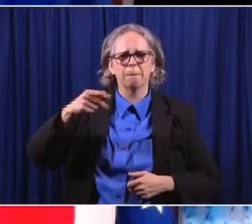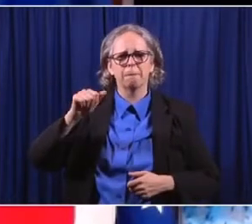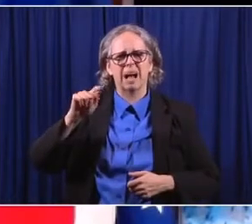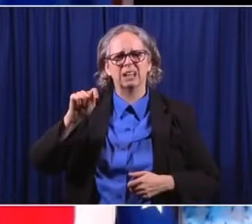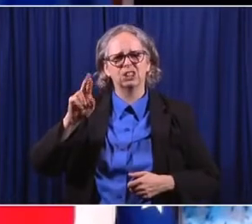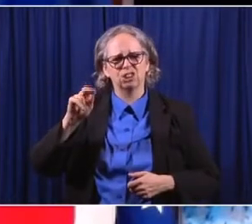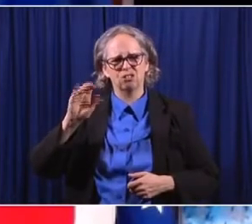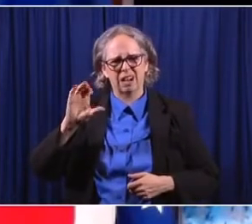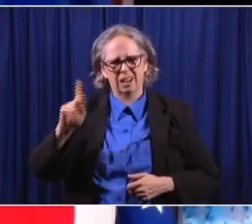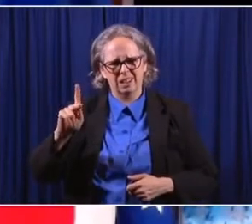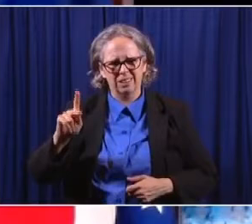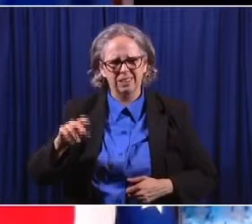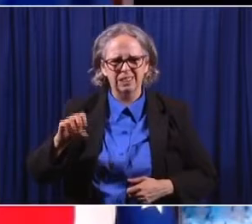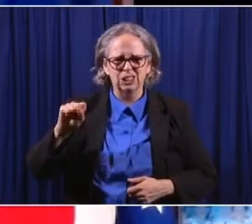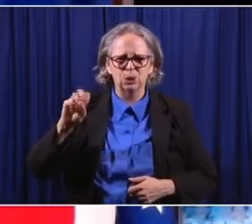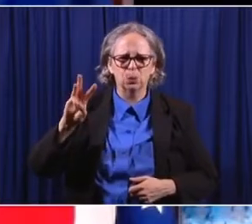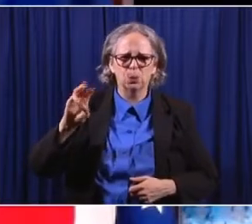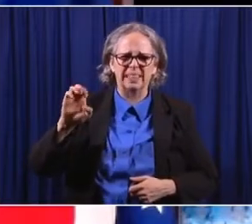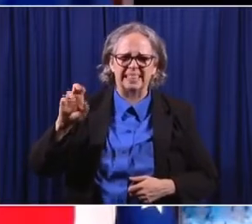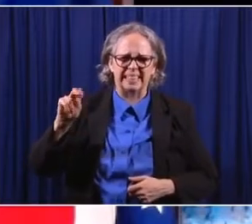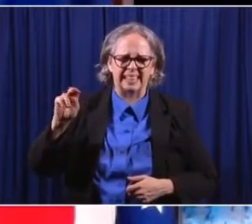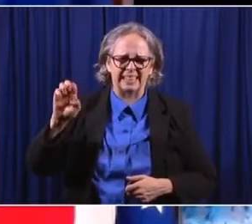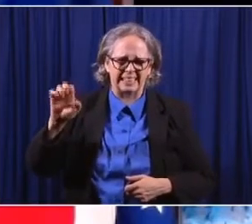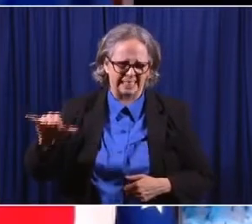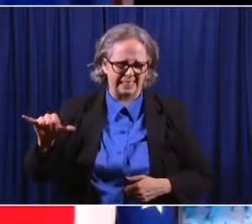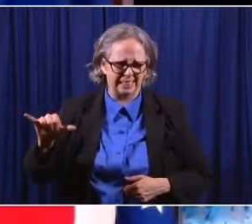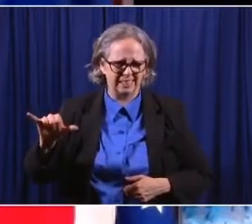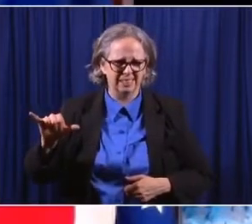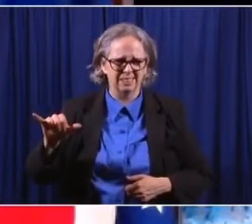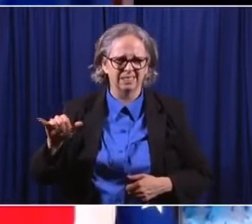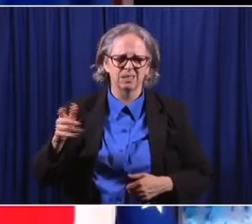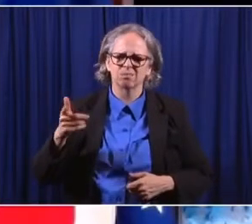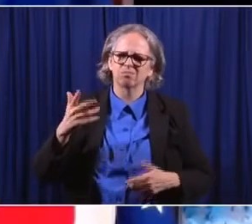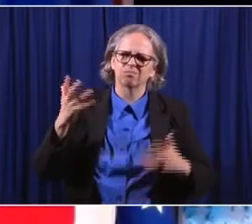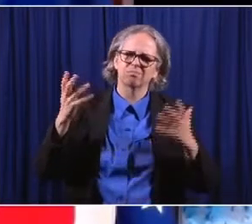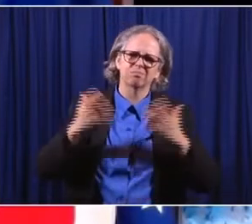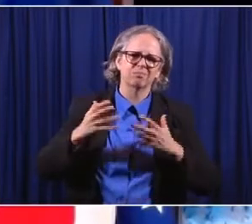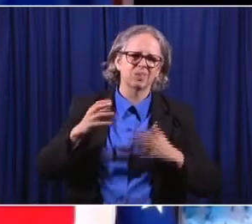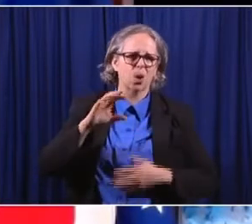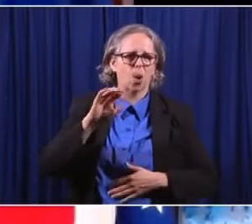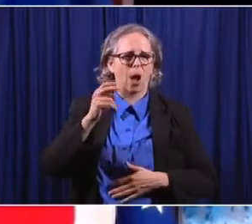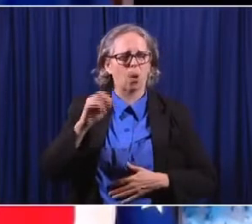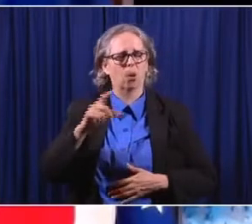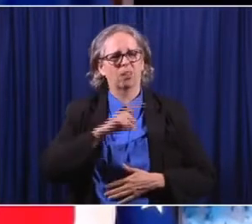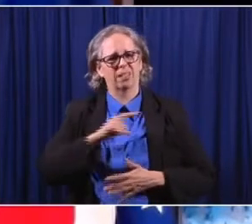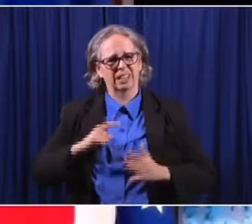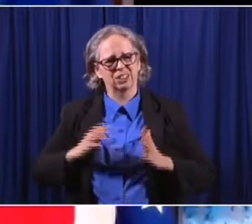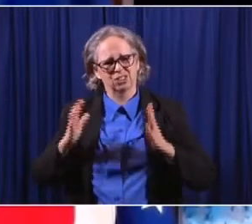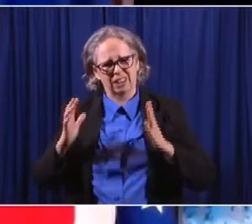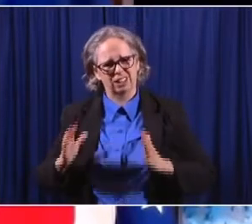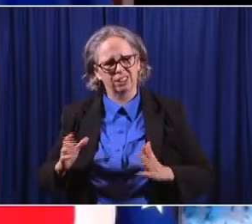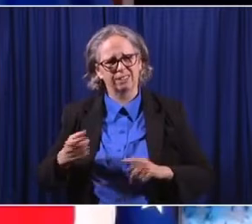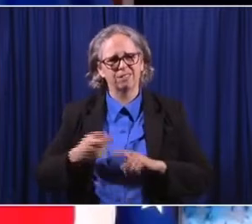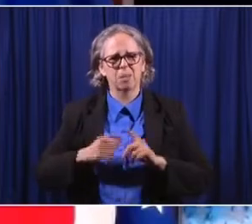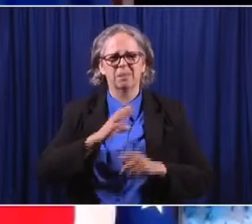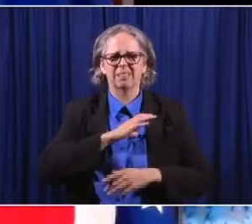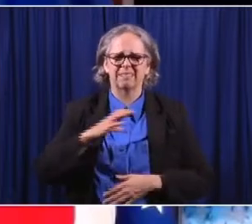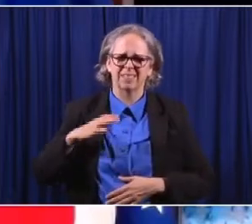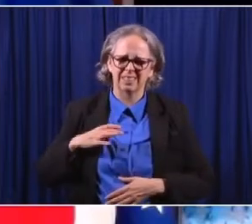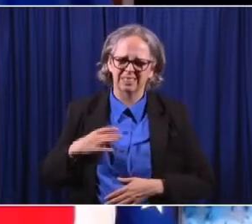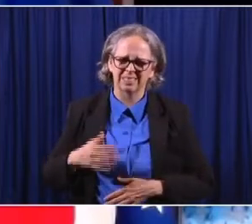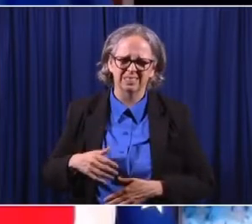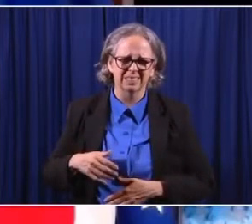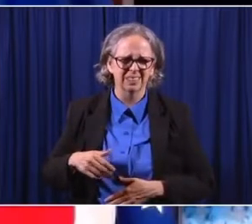Ohio legislator served in both the Ohio House and Senate from the Cleveland area, was a fixture on Capitol Square at getting